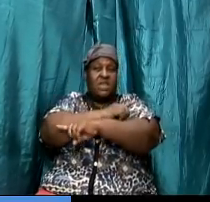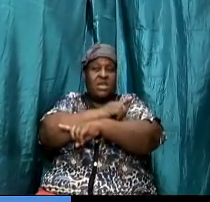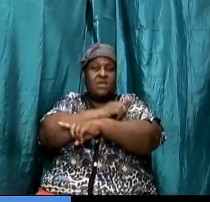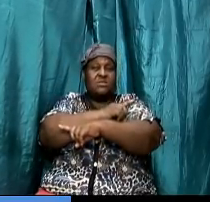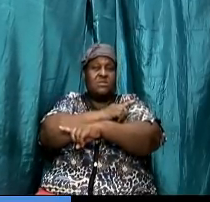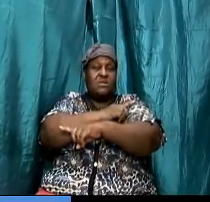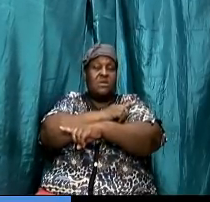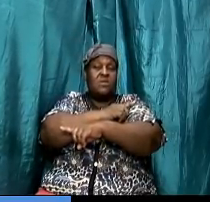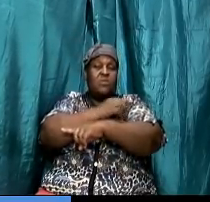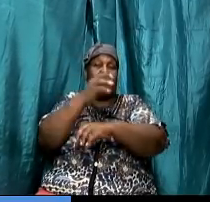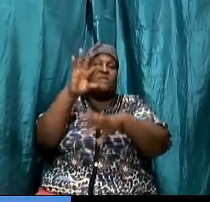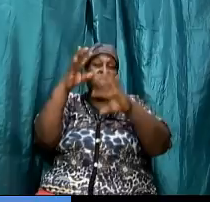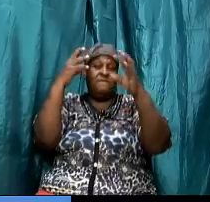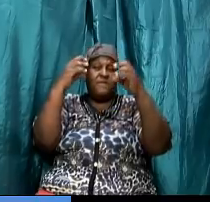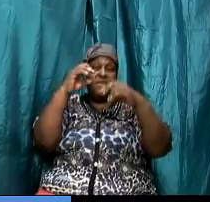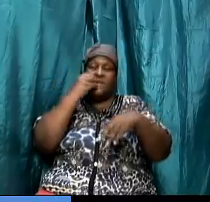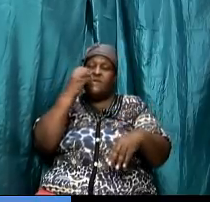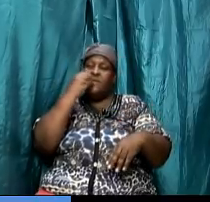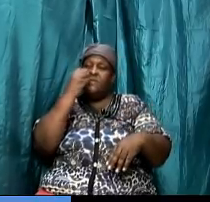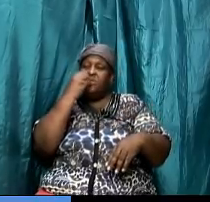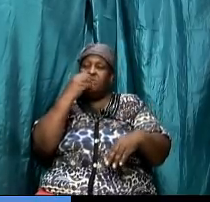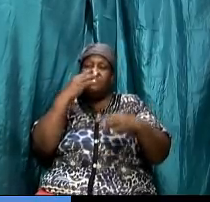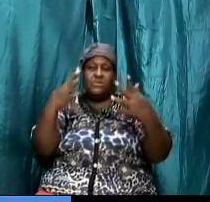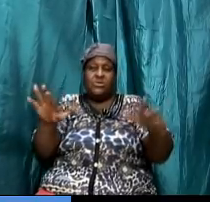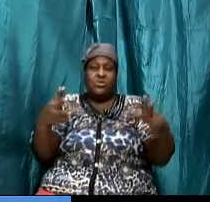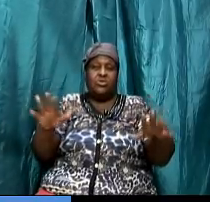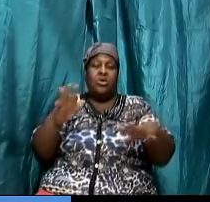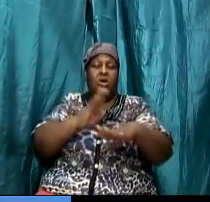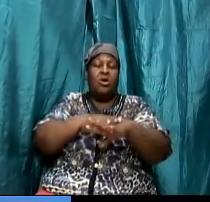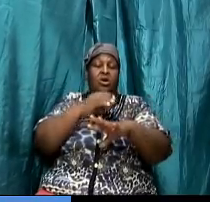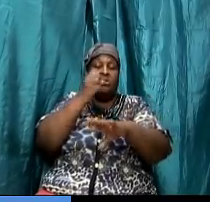on mount sinai on tables of stone